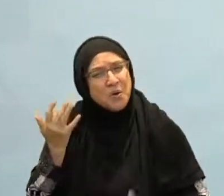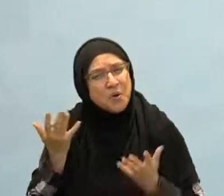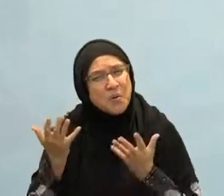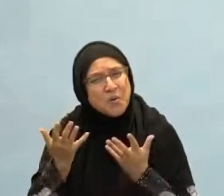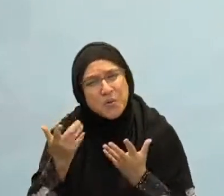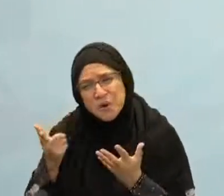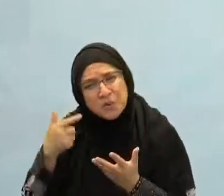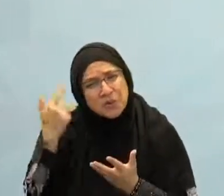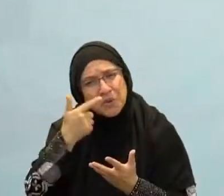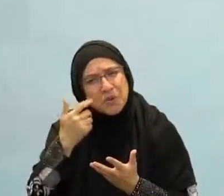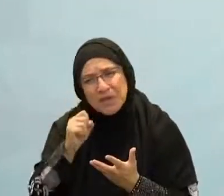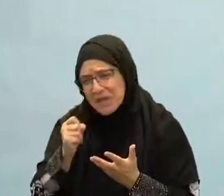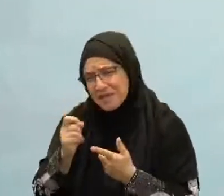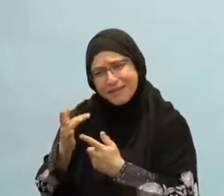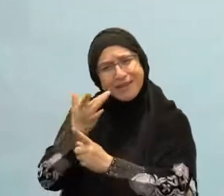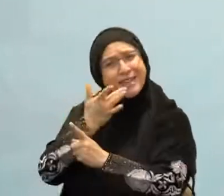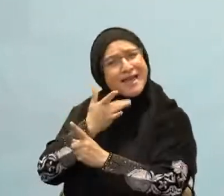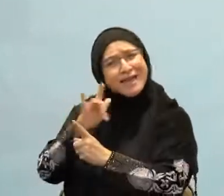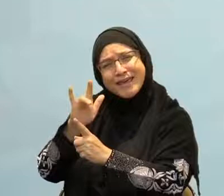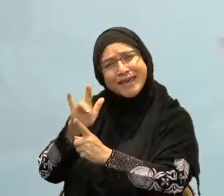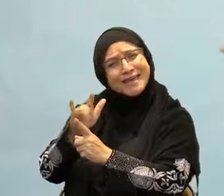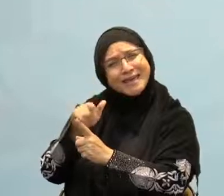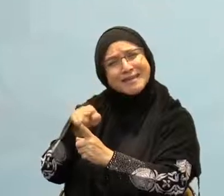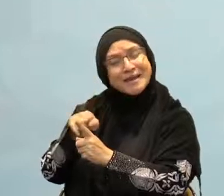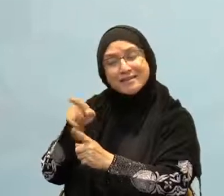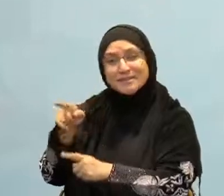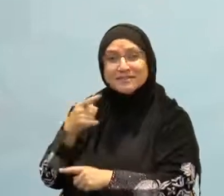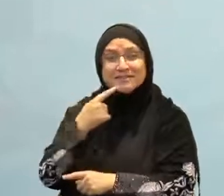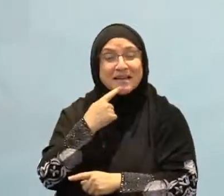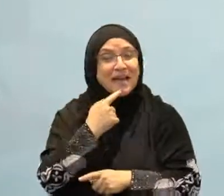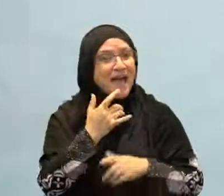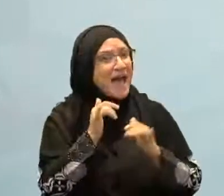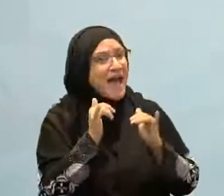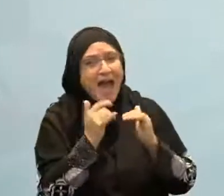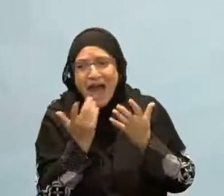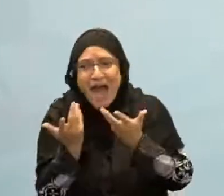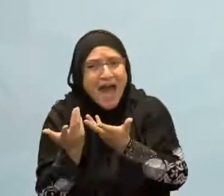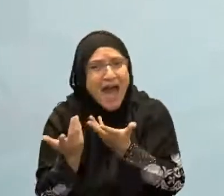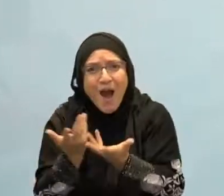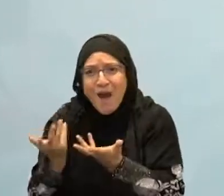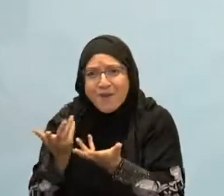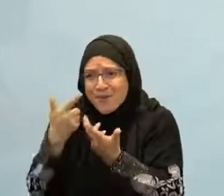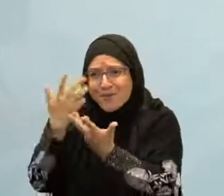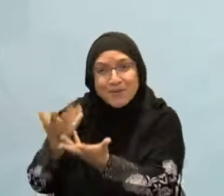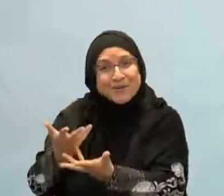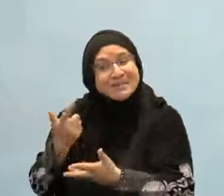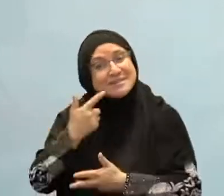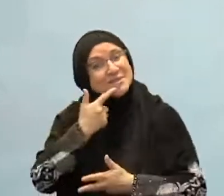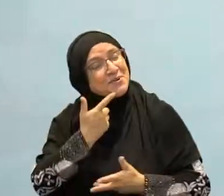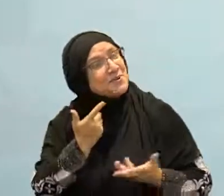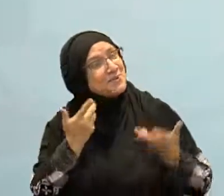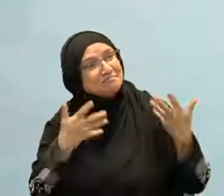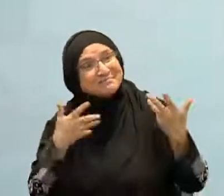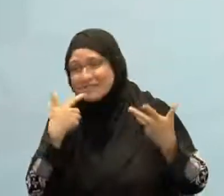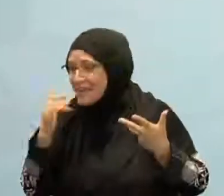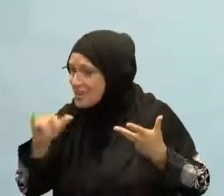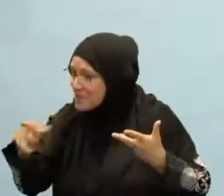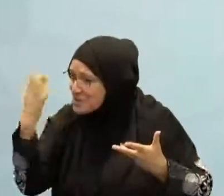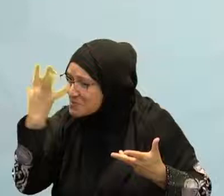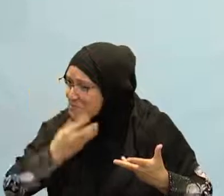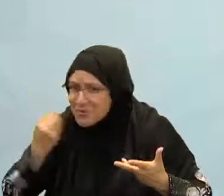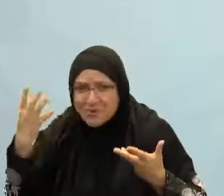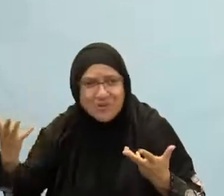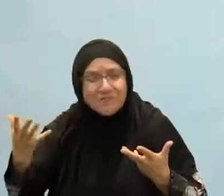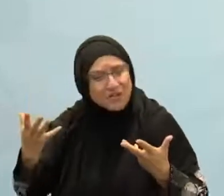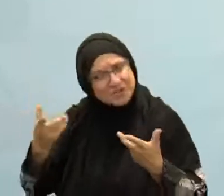I really love that man for Allah subhanahu wa ta'ala. I don't know that person, but I love them for Allah. Something is being emitted from that